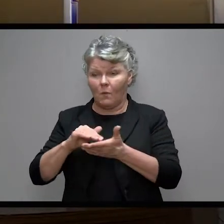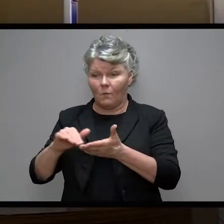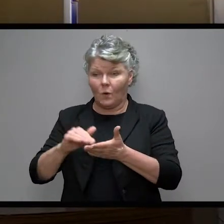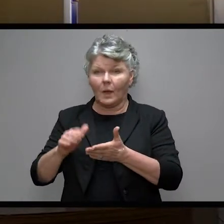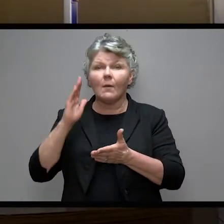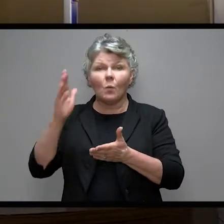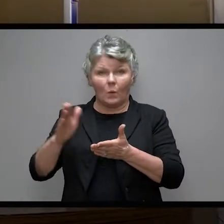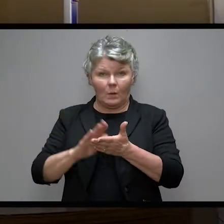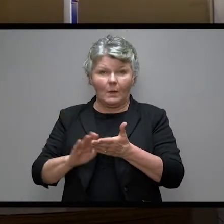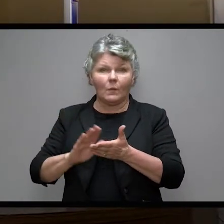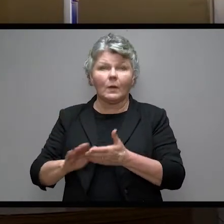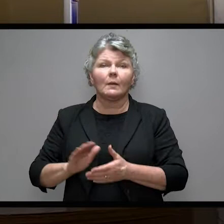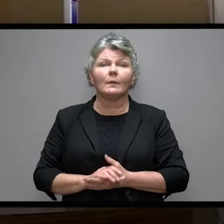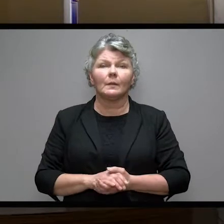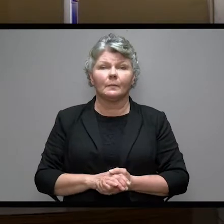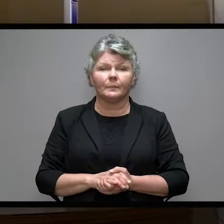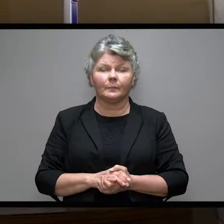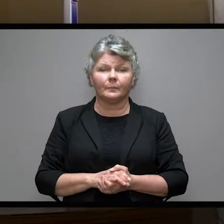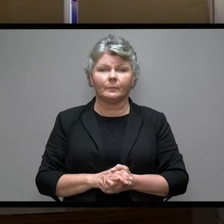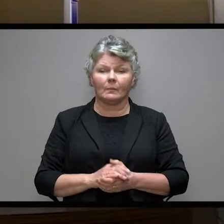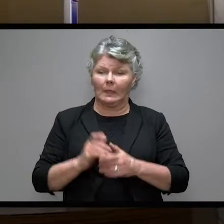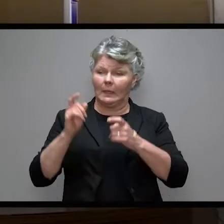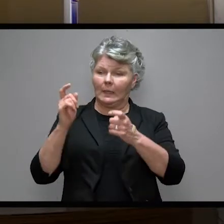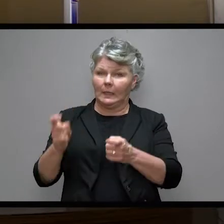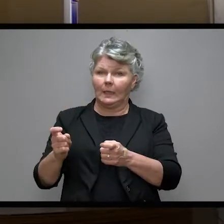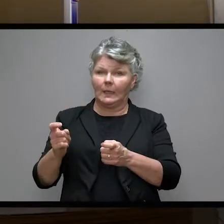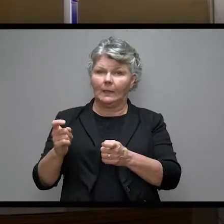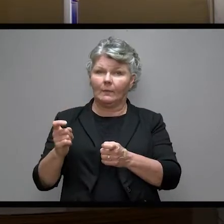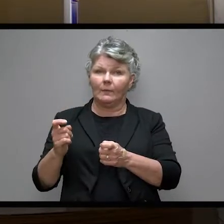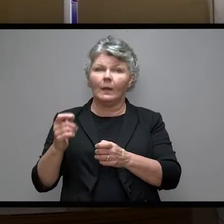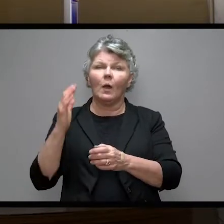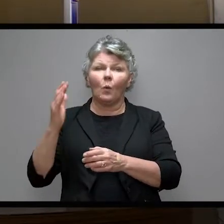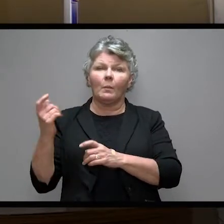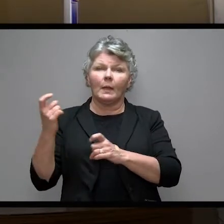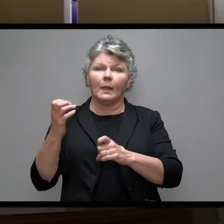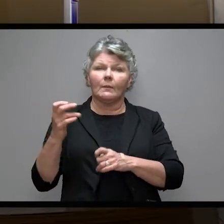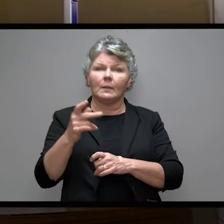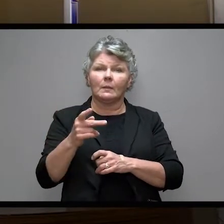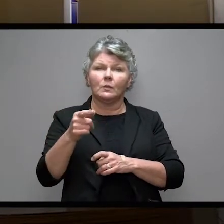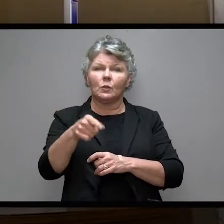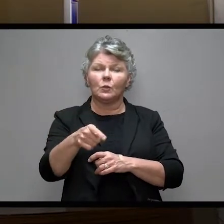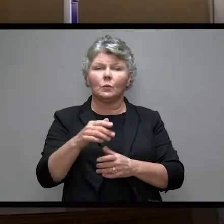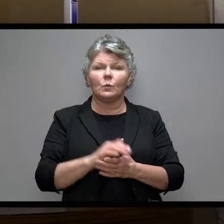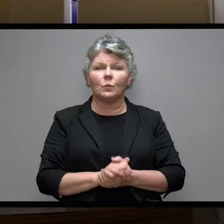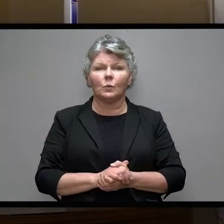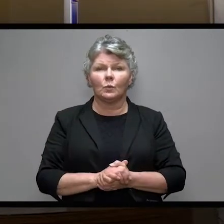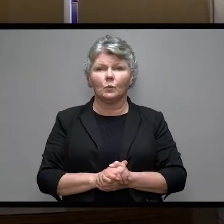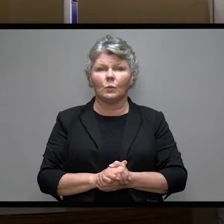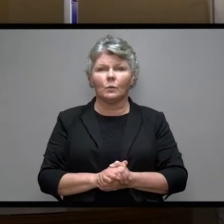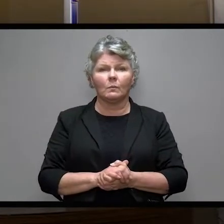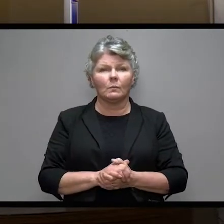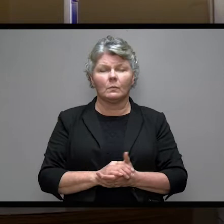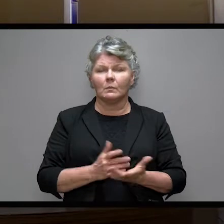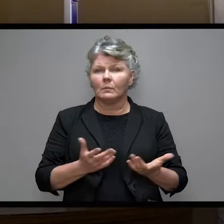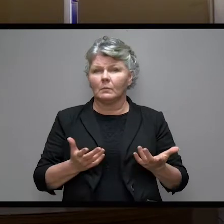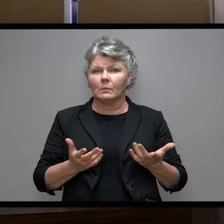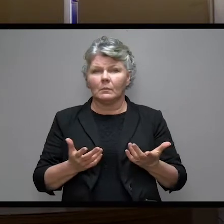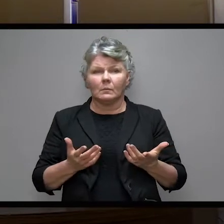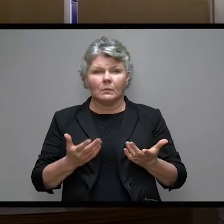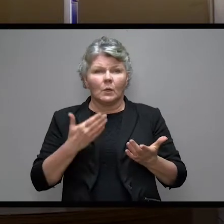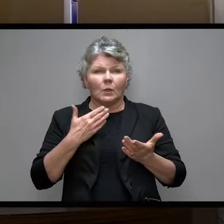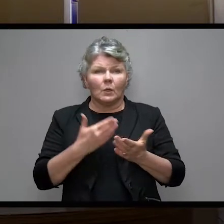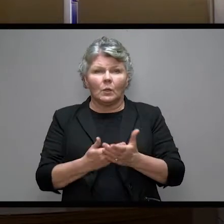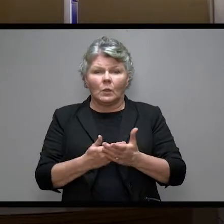and you will be forgiven. Give, and it will be given to you. Good measure, pressed down,